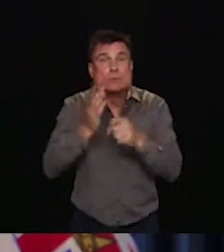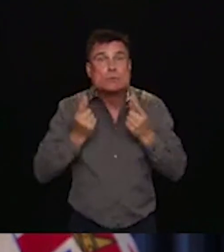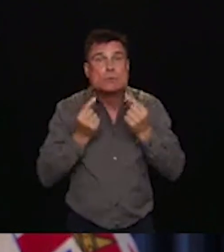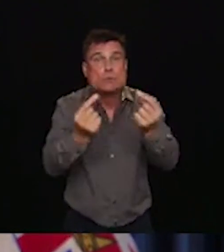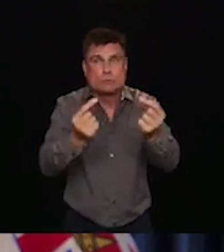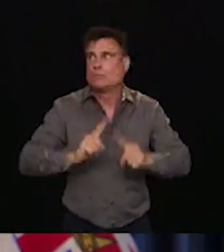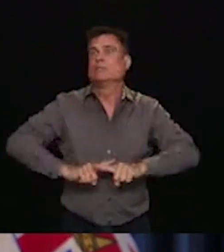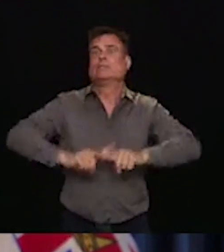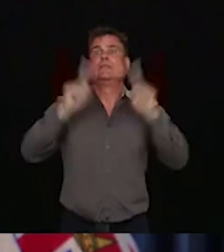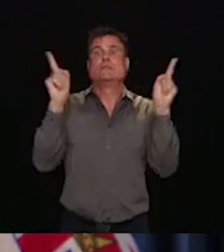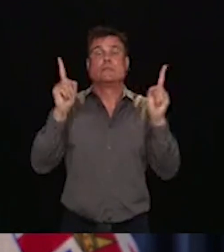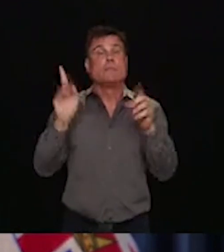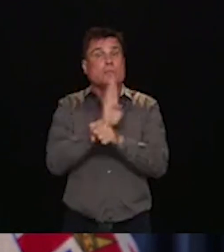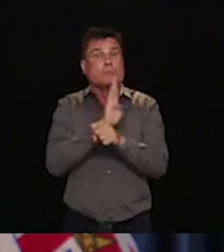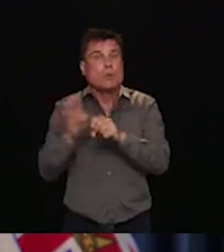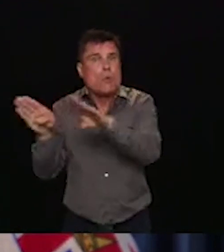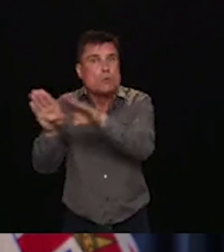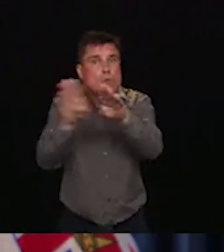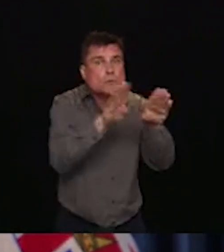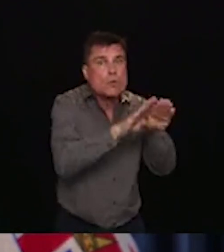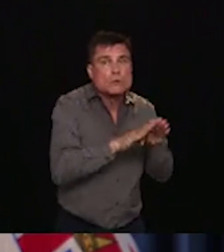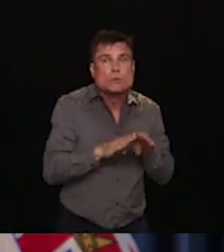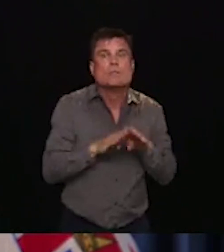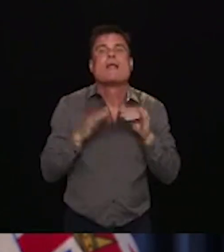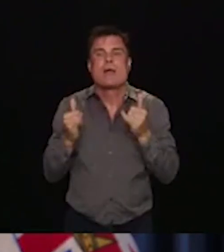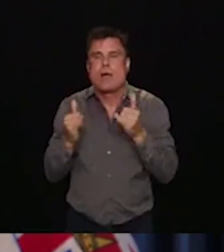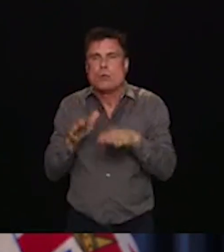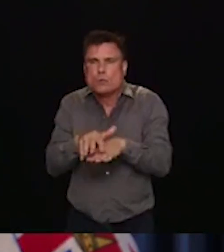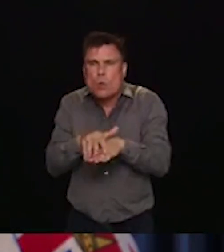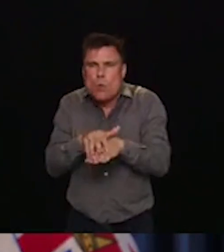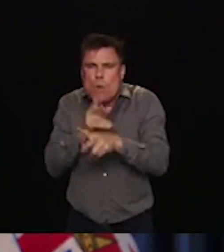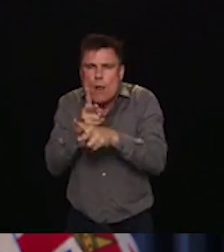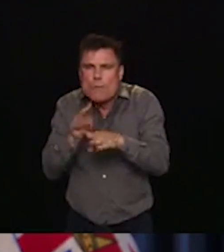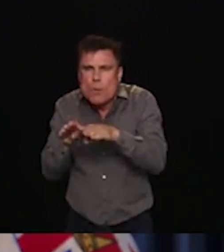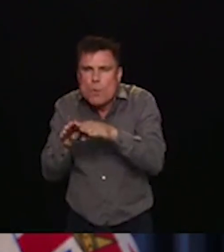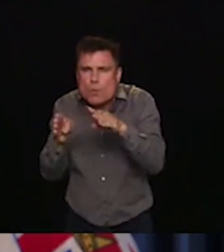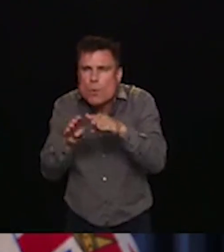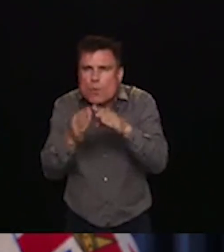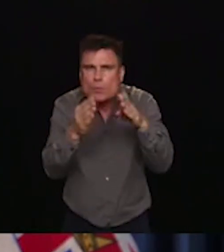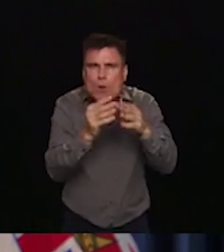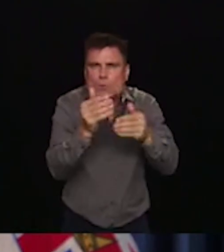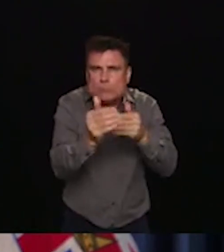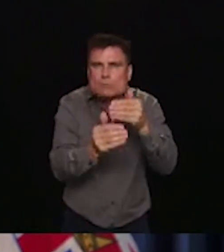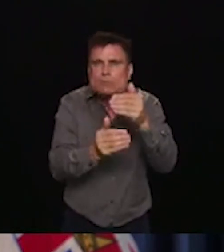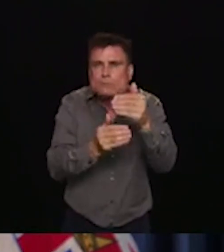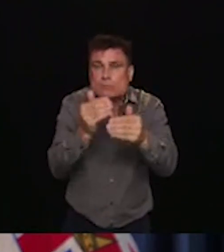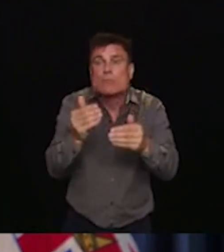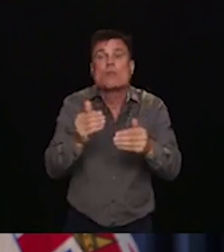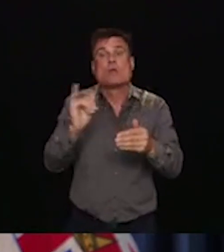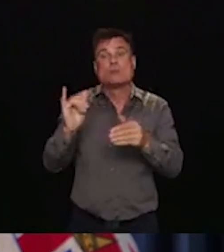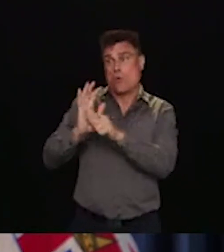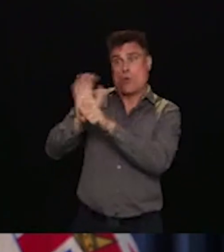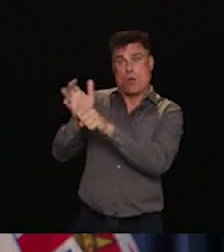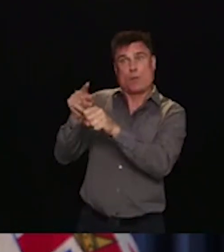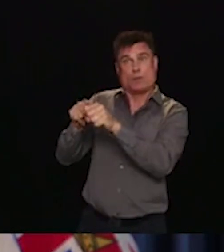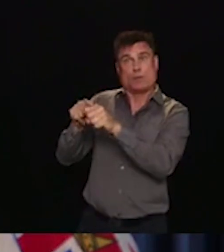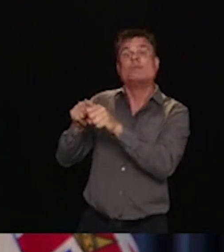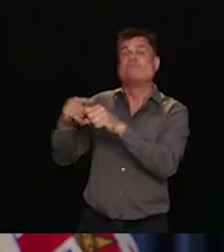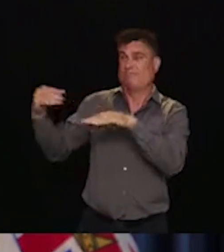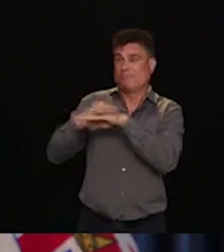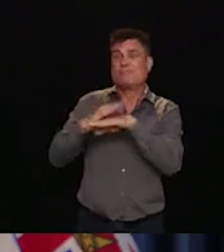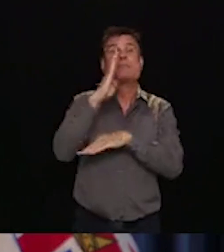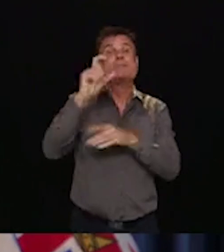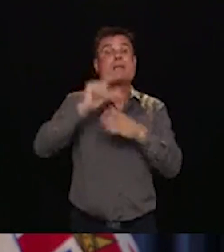pandemic, as everyone knows, also delayed the spring session by closing the legislature. While COVID-19 put many